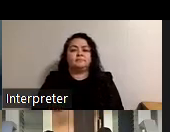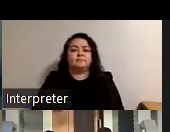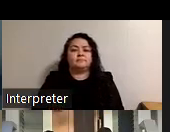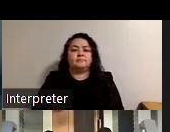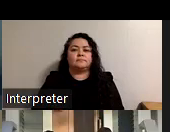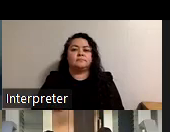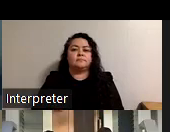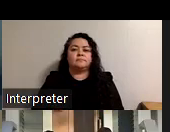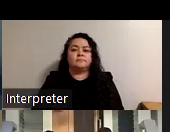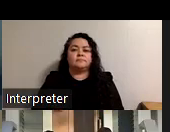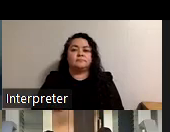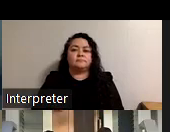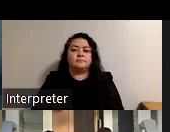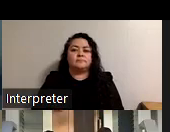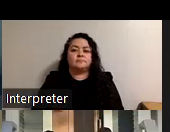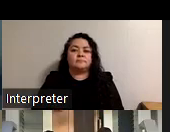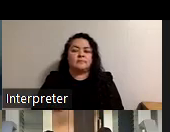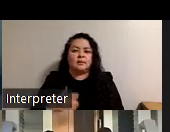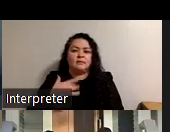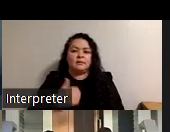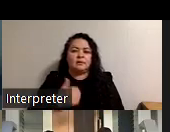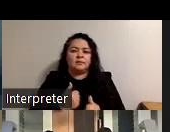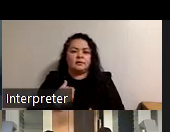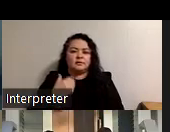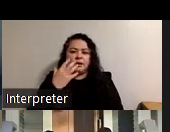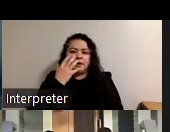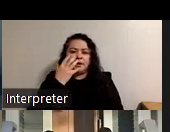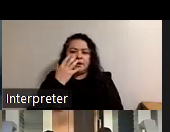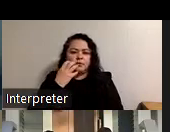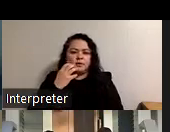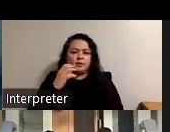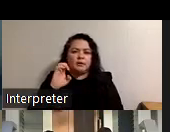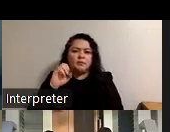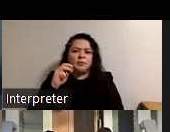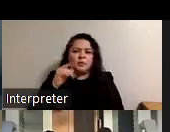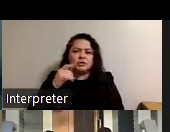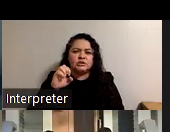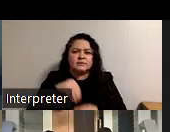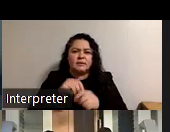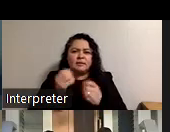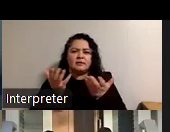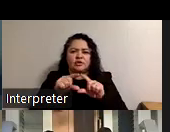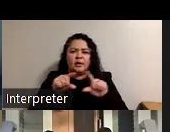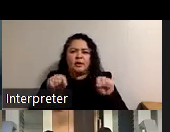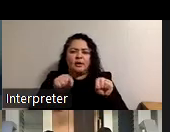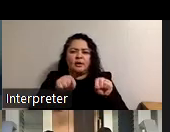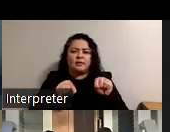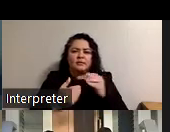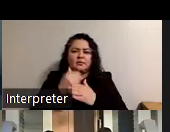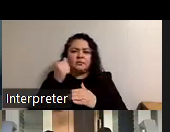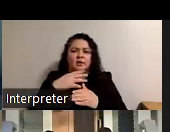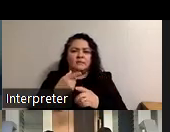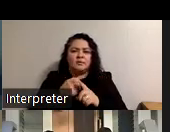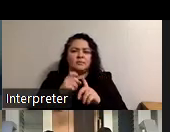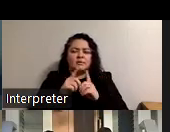um uh wait i want i feel like i'm falling behind i just saw angry emojis in the chat in the chat um the new guy from the district